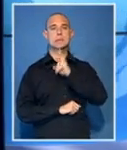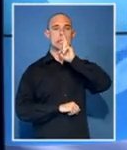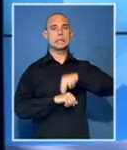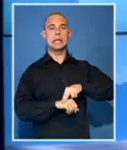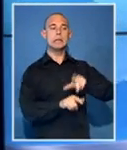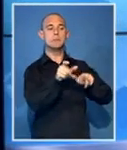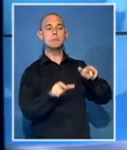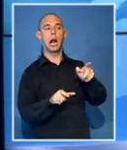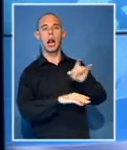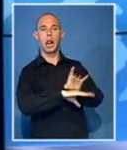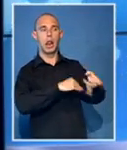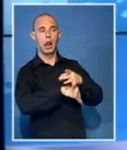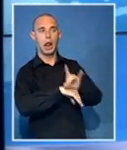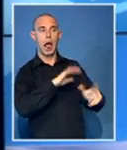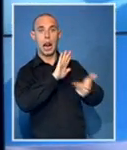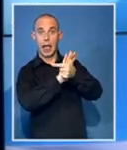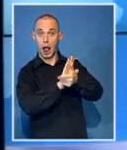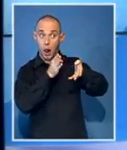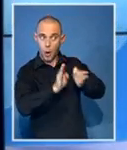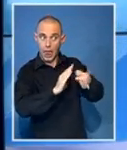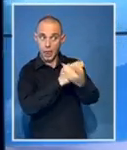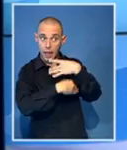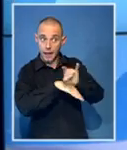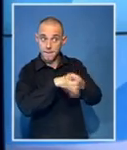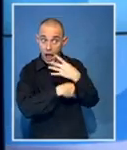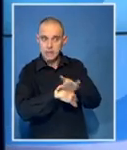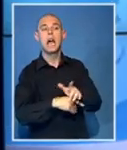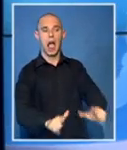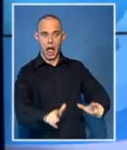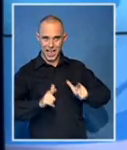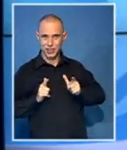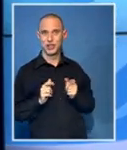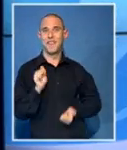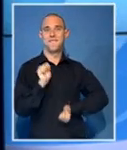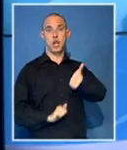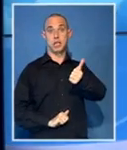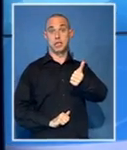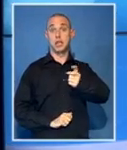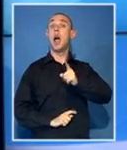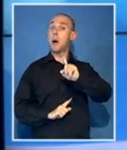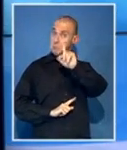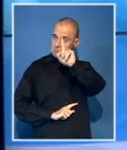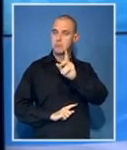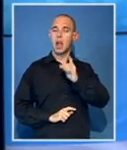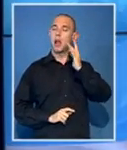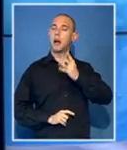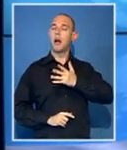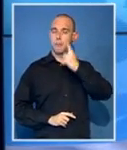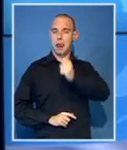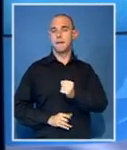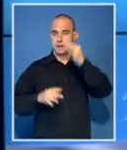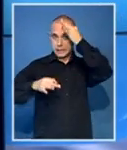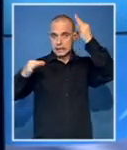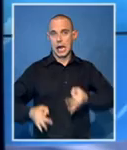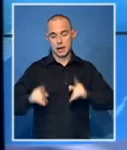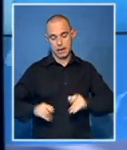get legal advice before they make either a good or a bad decision. But a decision will be made and the chairperson has indicated that they